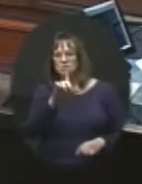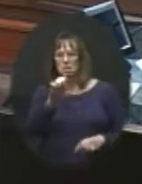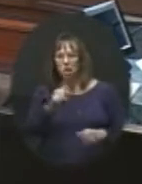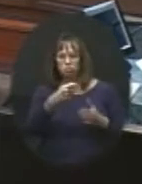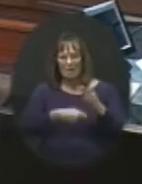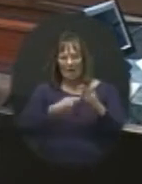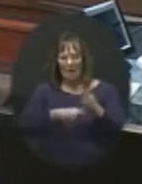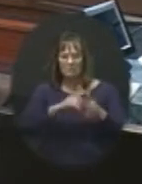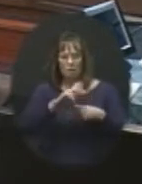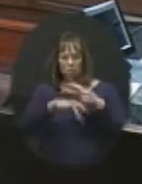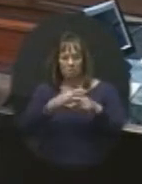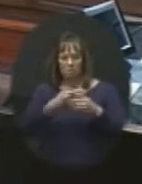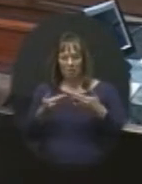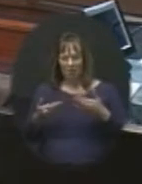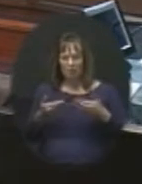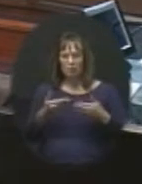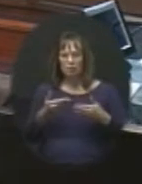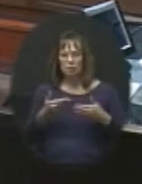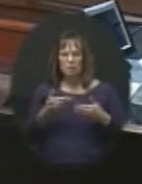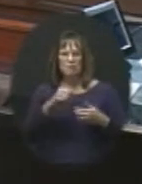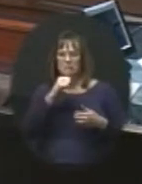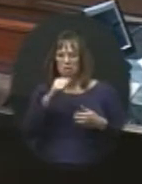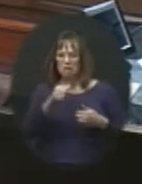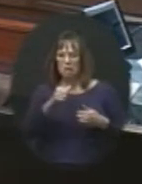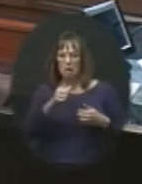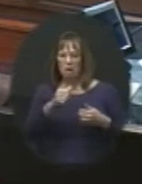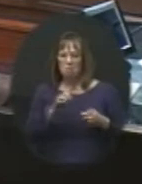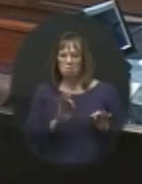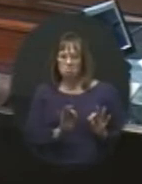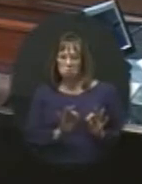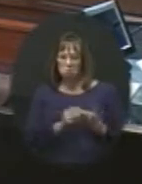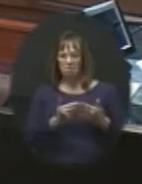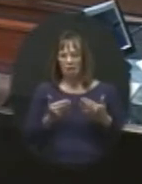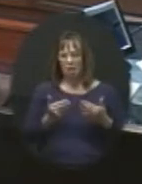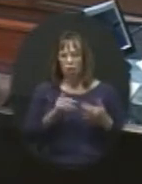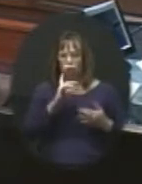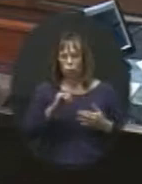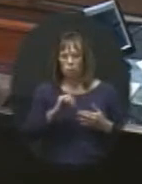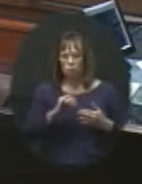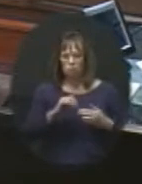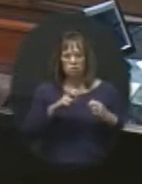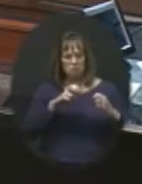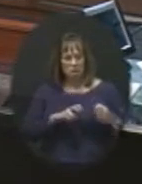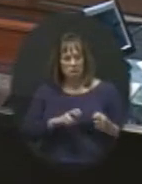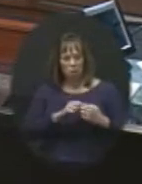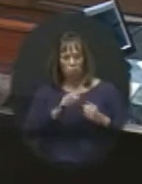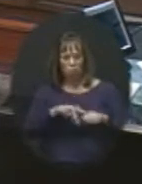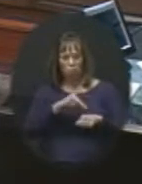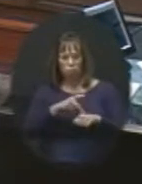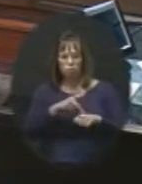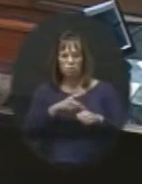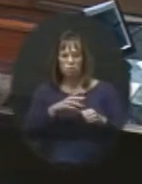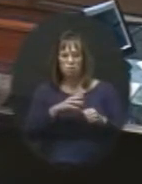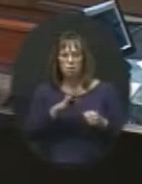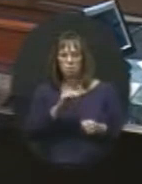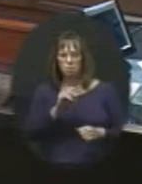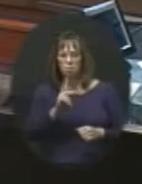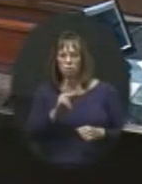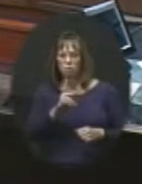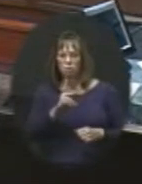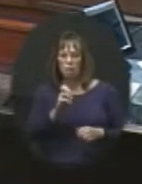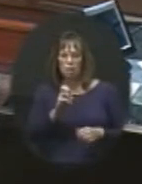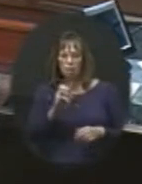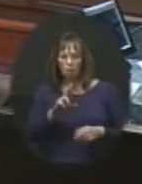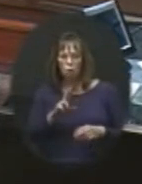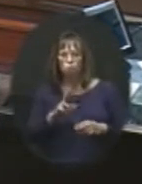Those are the types of things. And it's not a punitive thing where really sit down with the principal and bookkeeper or secretary and try and